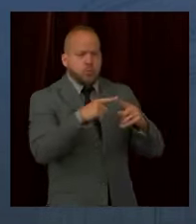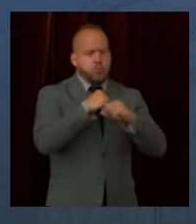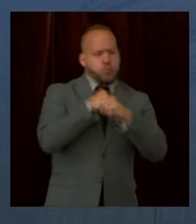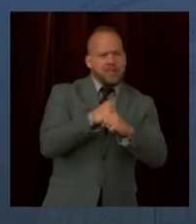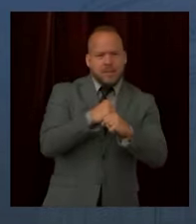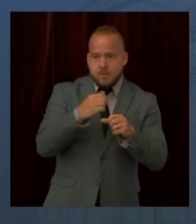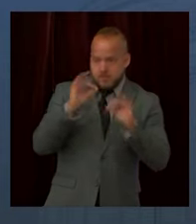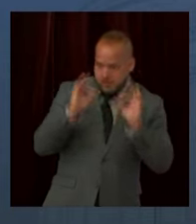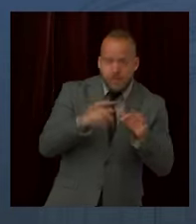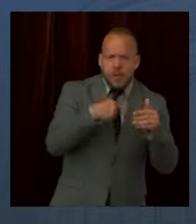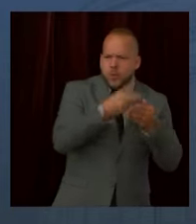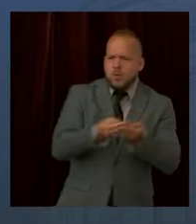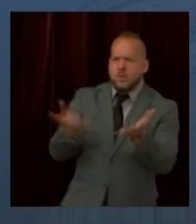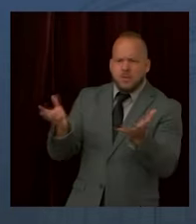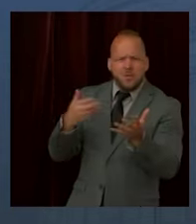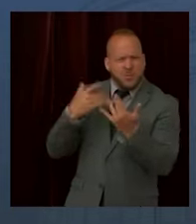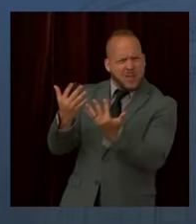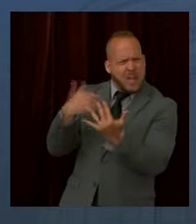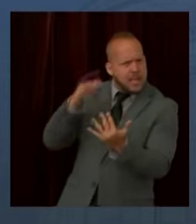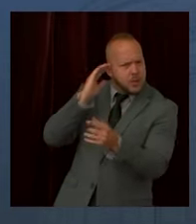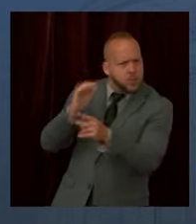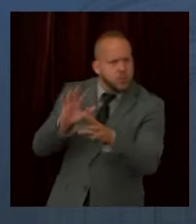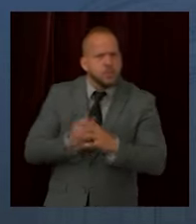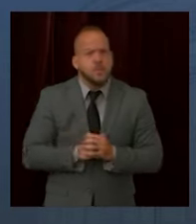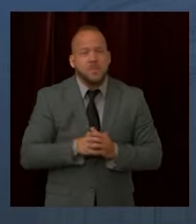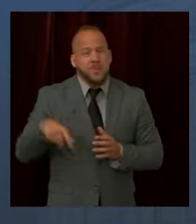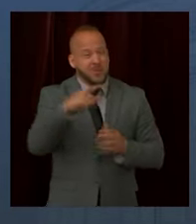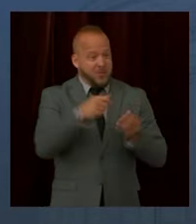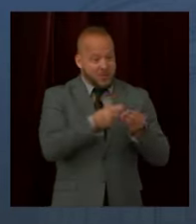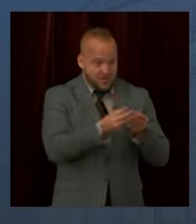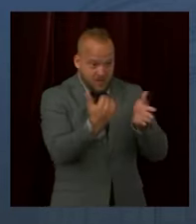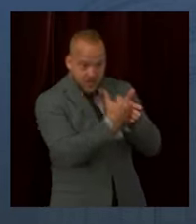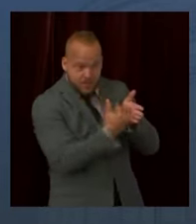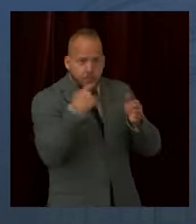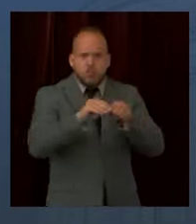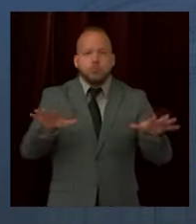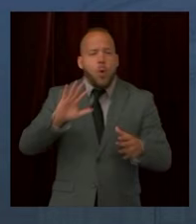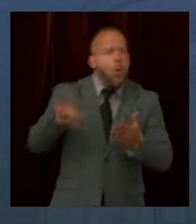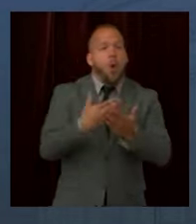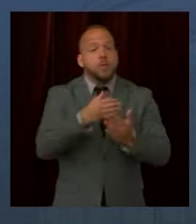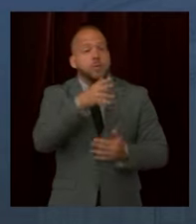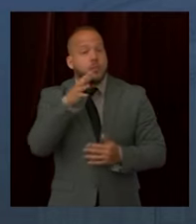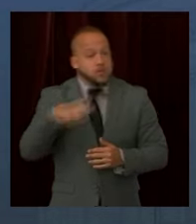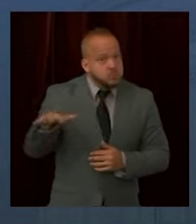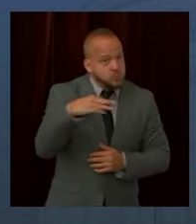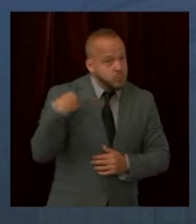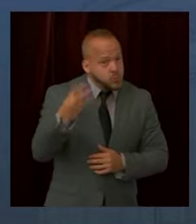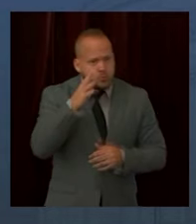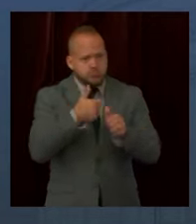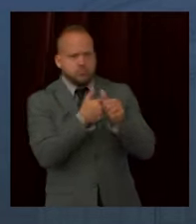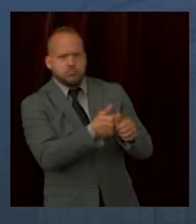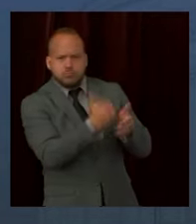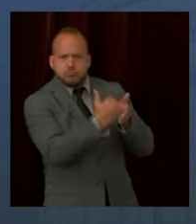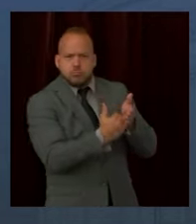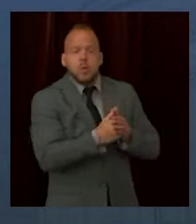across the industry. These standards built on the requirements set forth at the beginning of the crisis for all industries